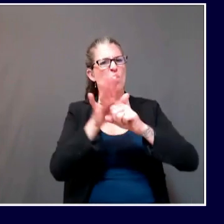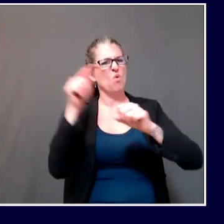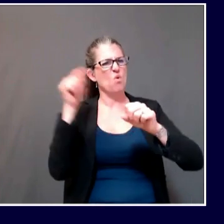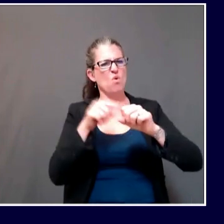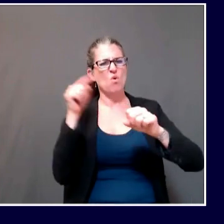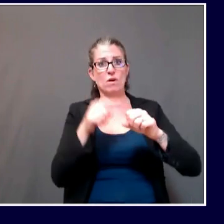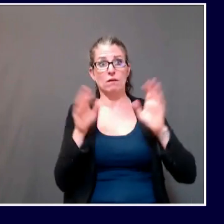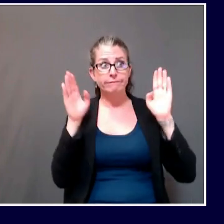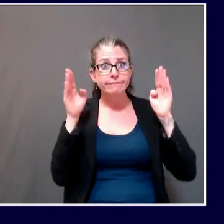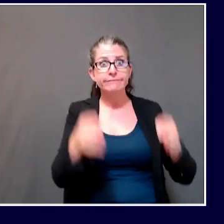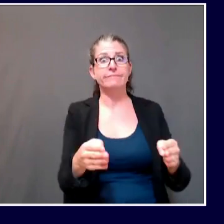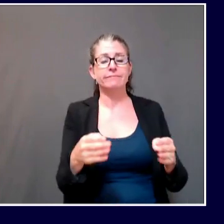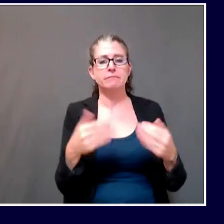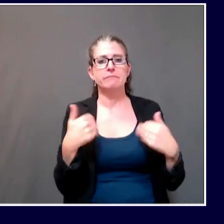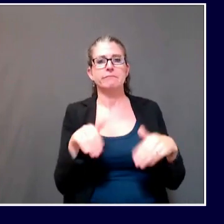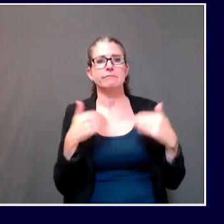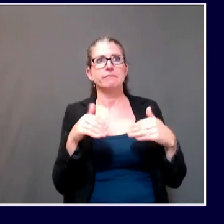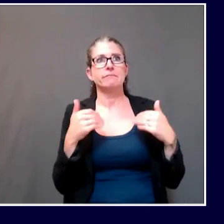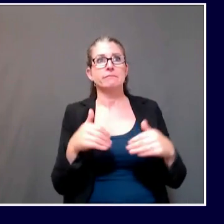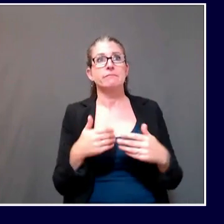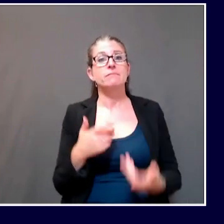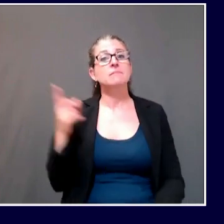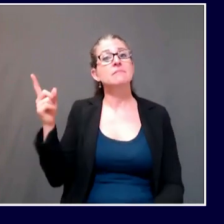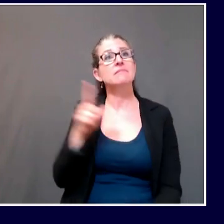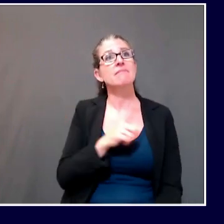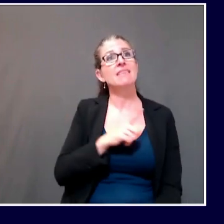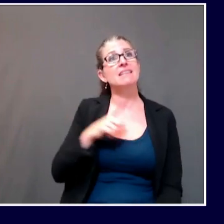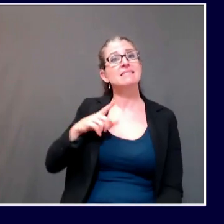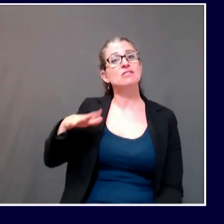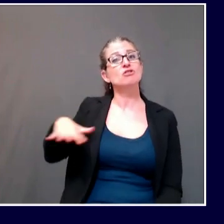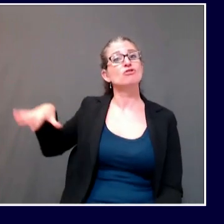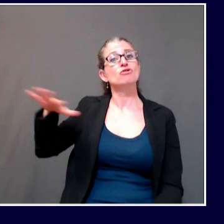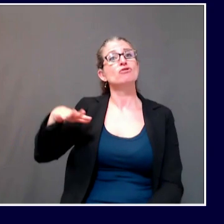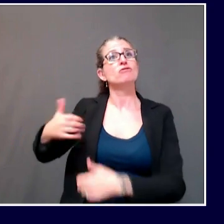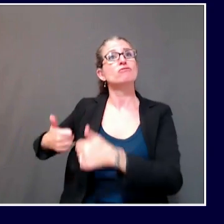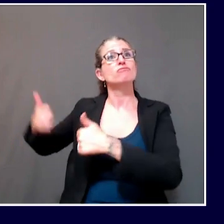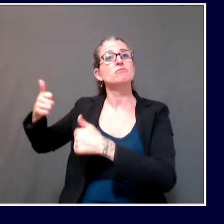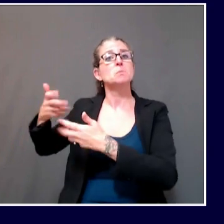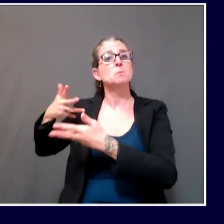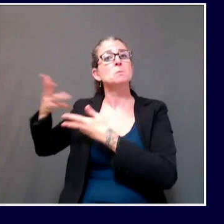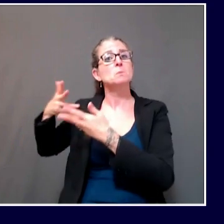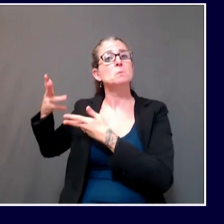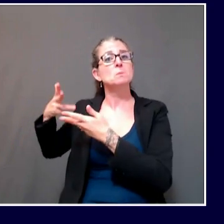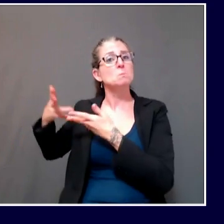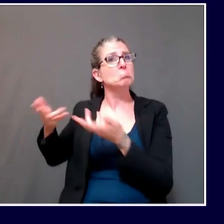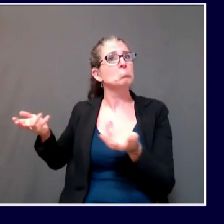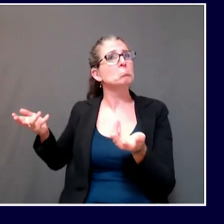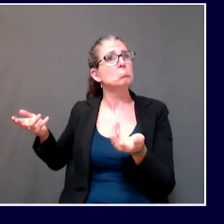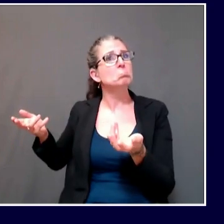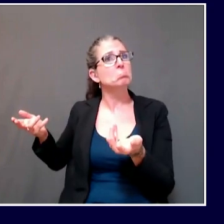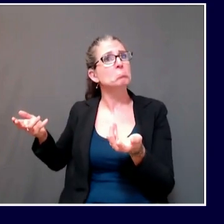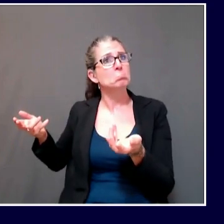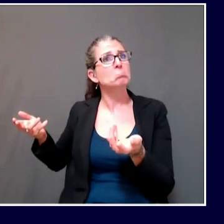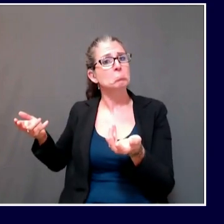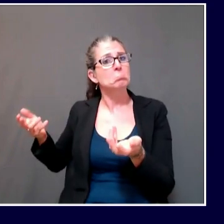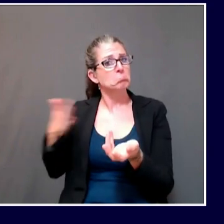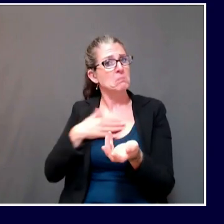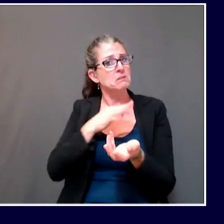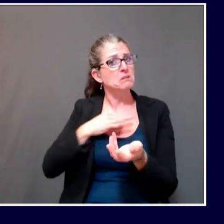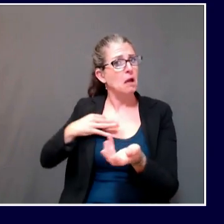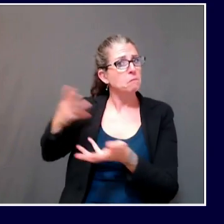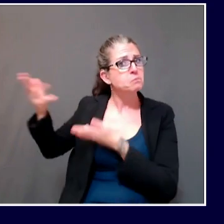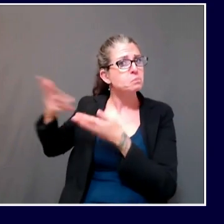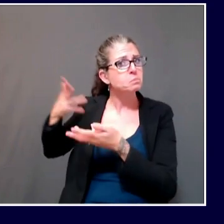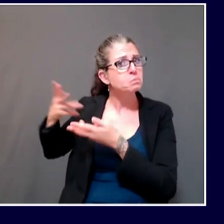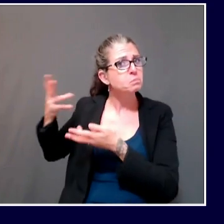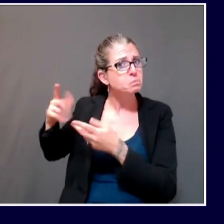And I do talk to legislative leaders frequently, my office is in constant touch with them. Now, obviously, it's too late